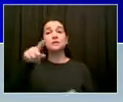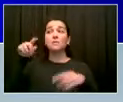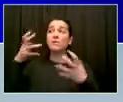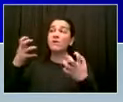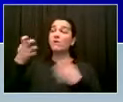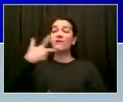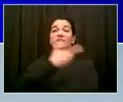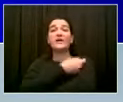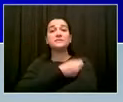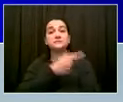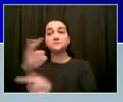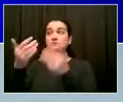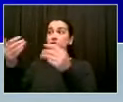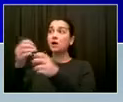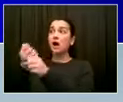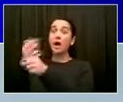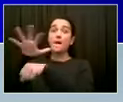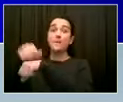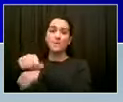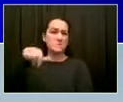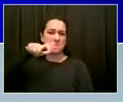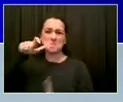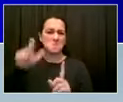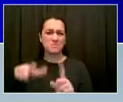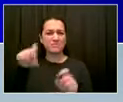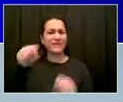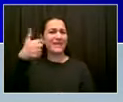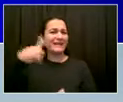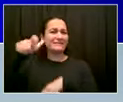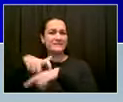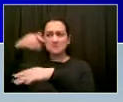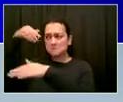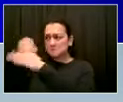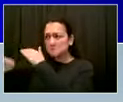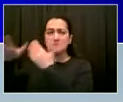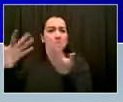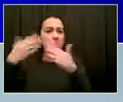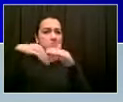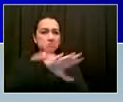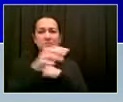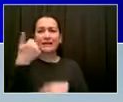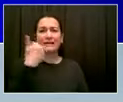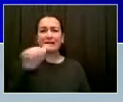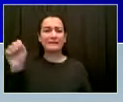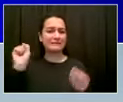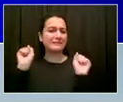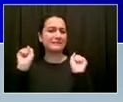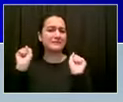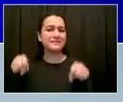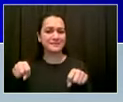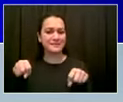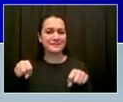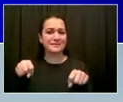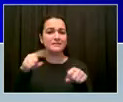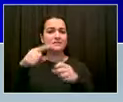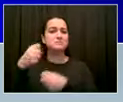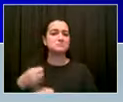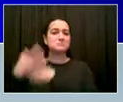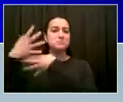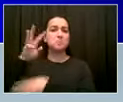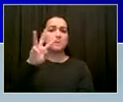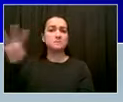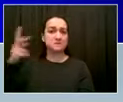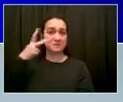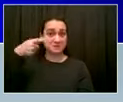If you've got an appointment, that's great. If you don't, just walk right in. Easiest it's ever been to get the vaccination. If you haven't gotten it, this is the day to get it.